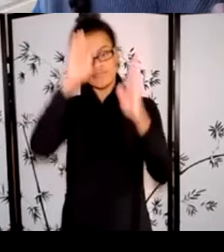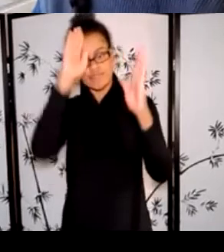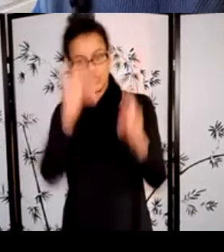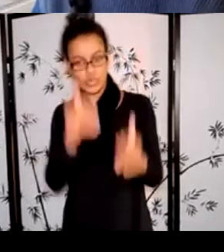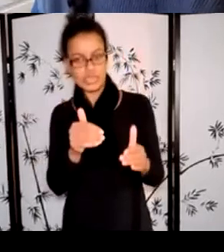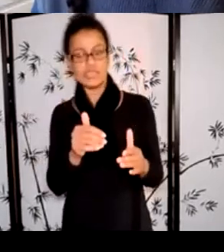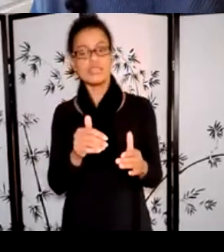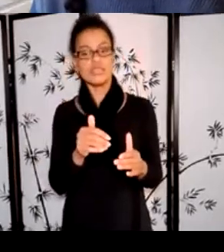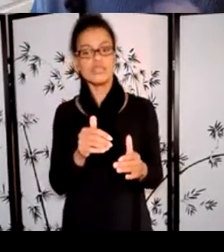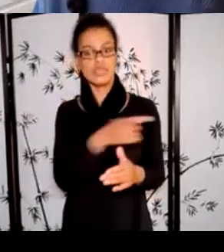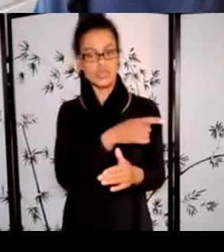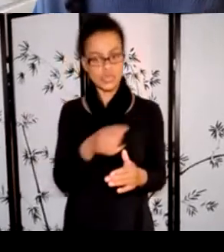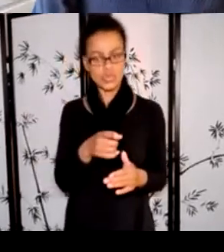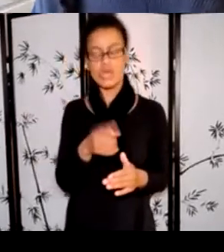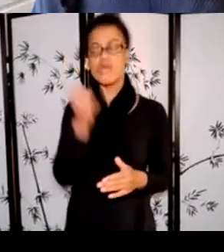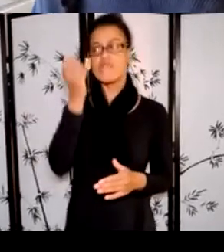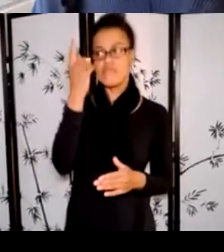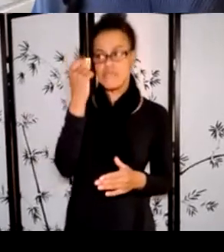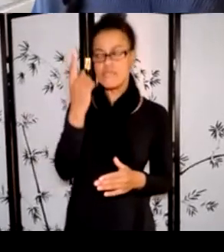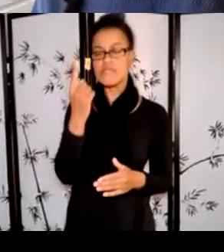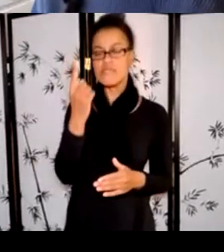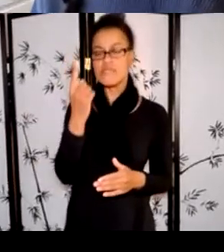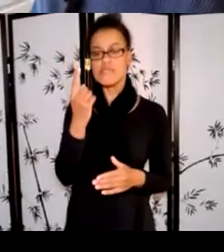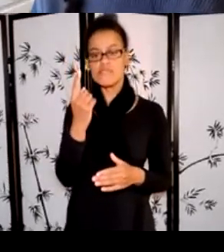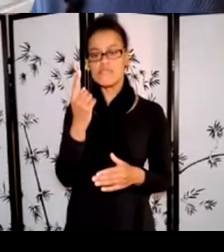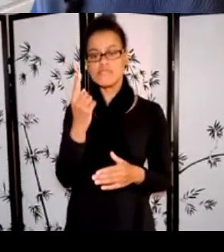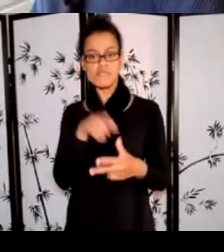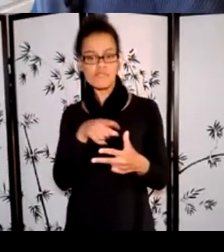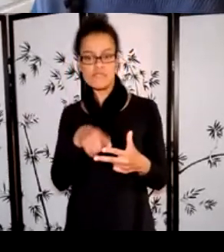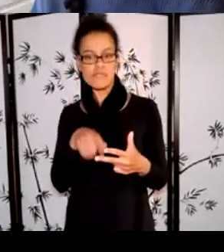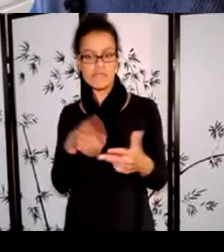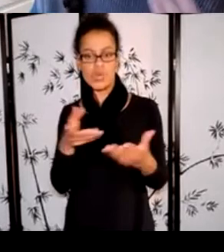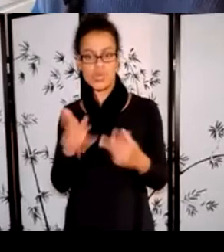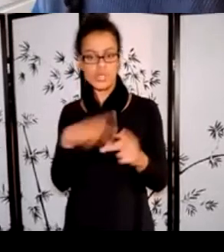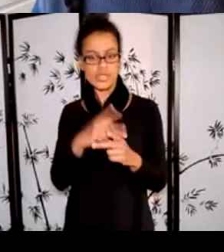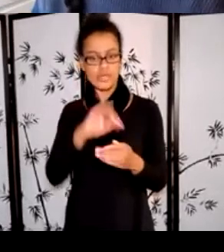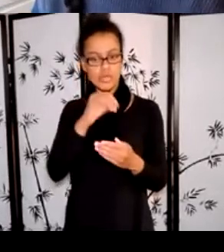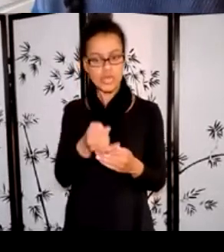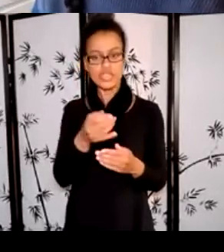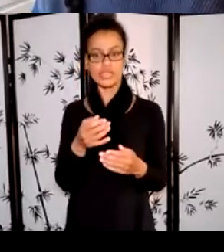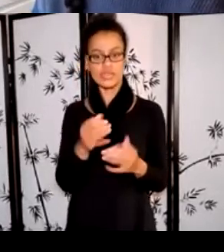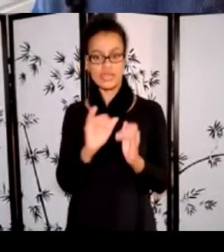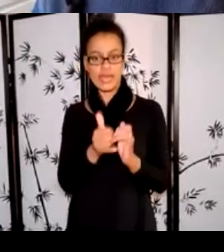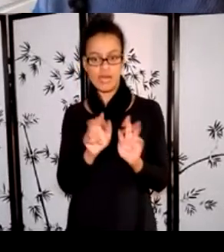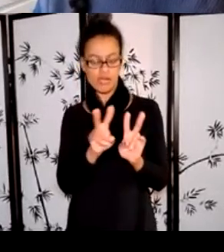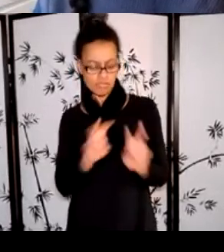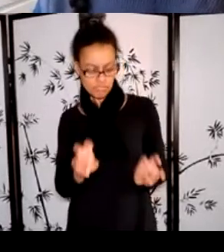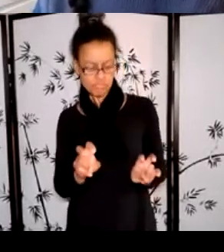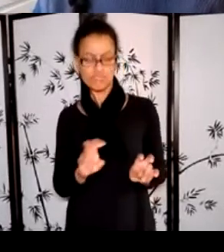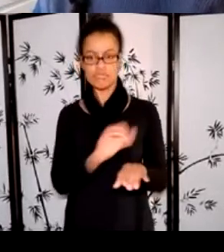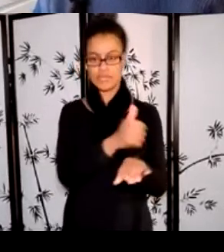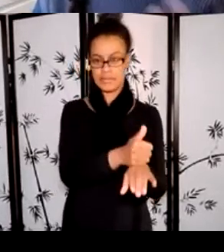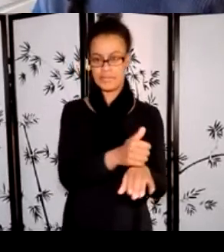create containers to have meaningful conversations about different kinds of projects. So if you're having difficulty selecting a stream,